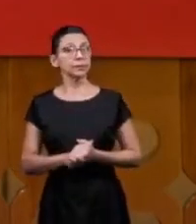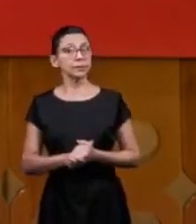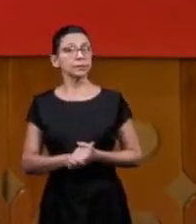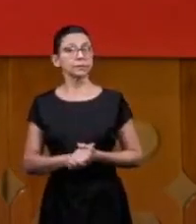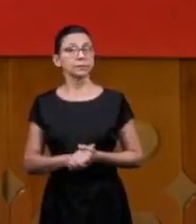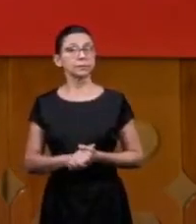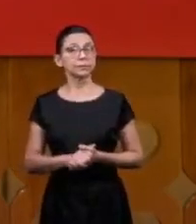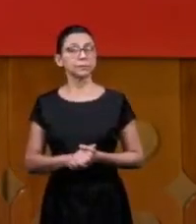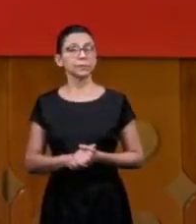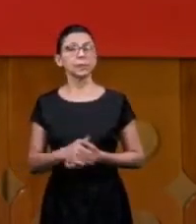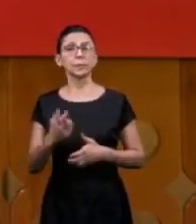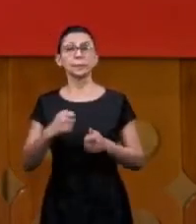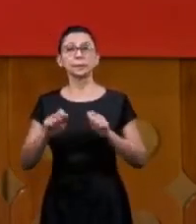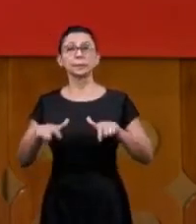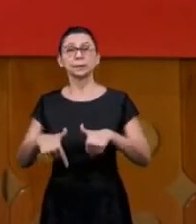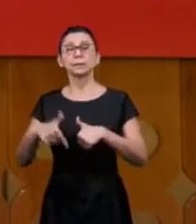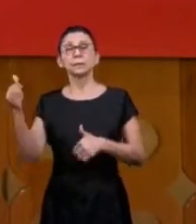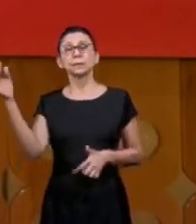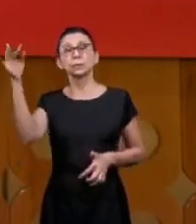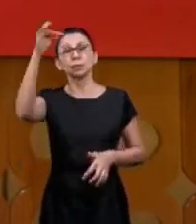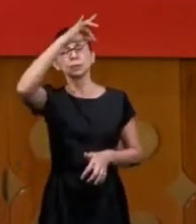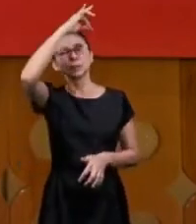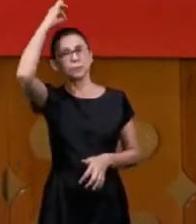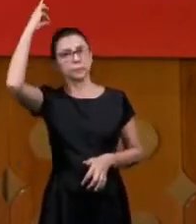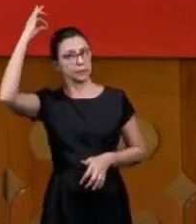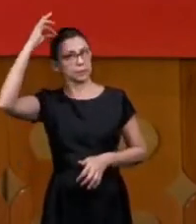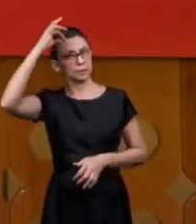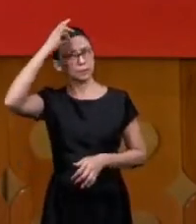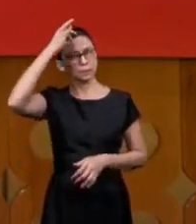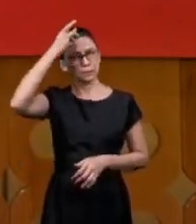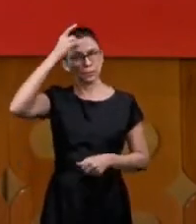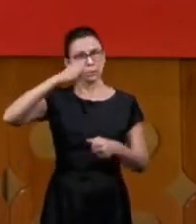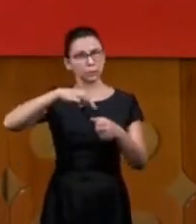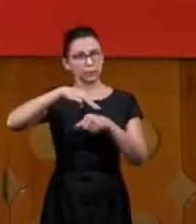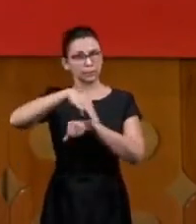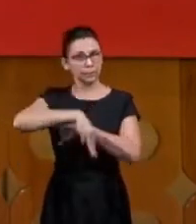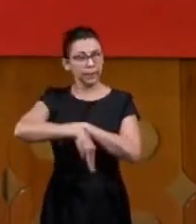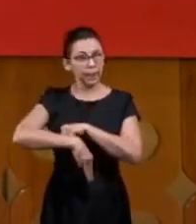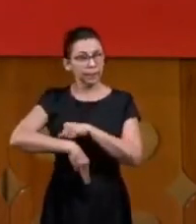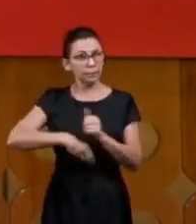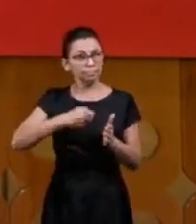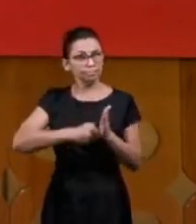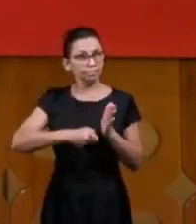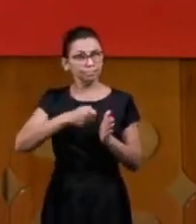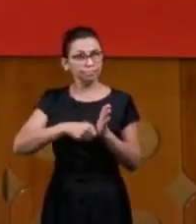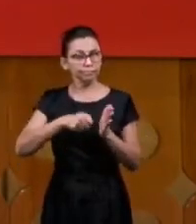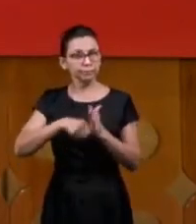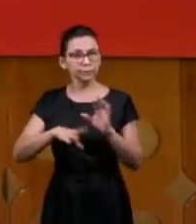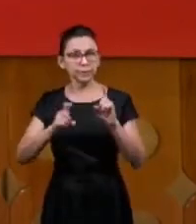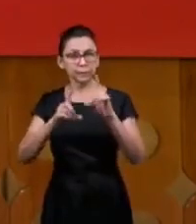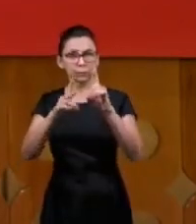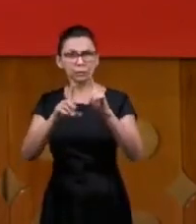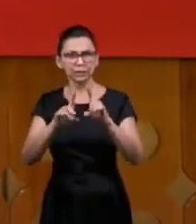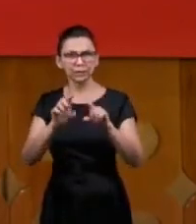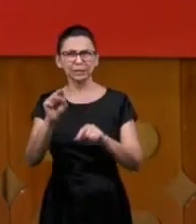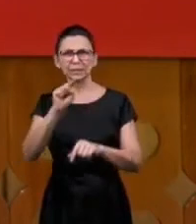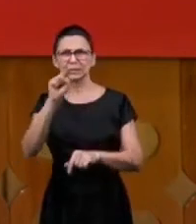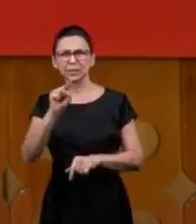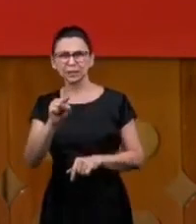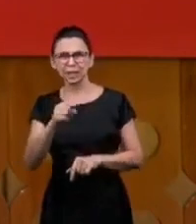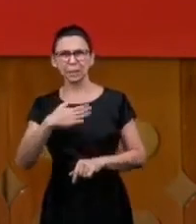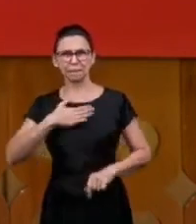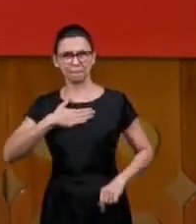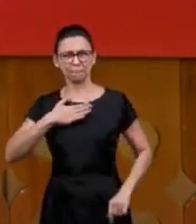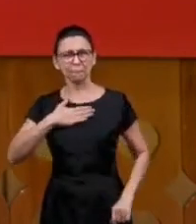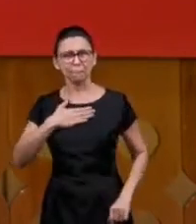because the function of the ministry is to remain continuous steadfastly in the doctrine it's not my